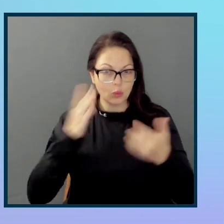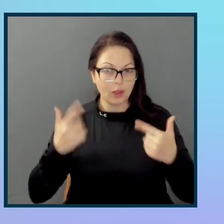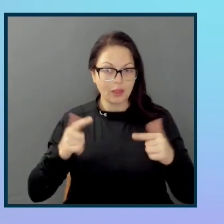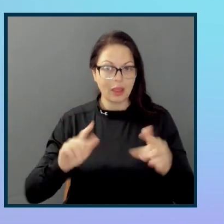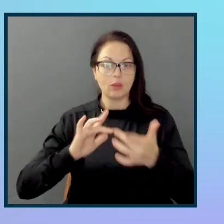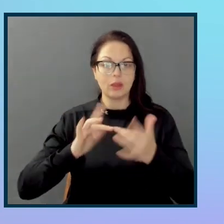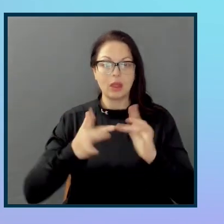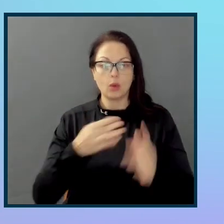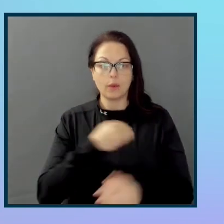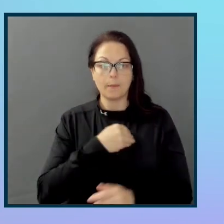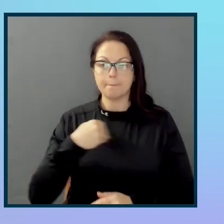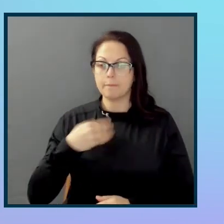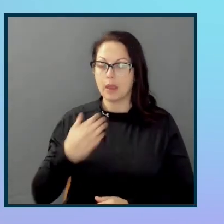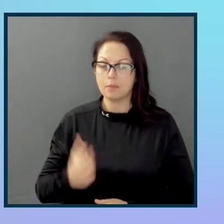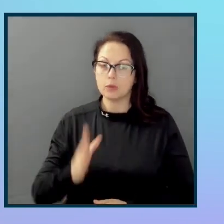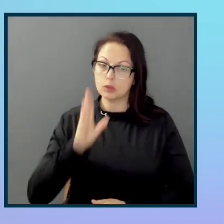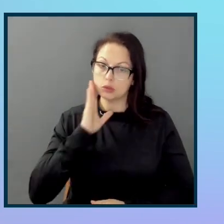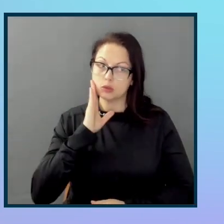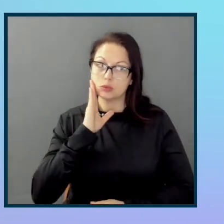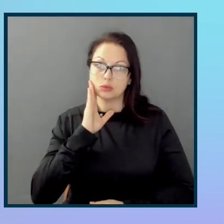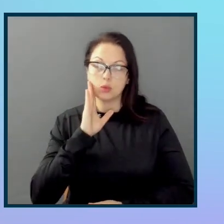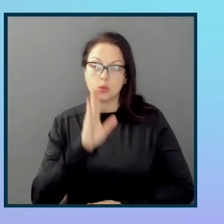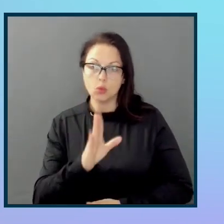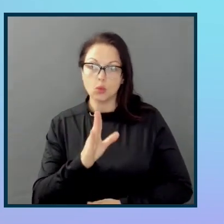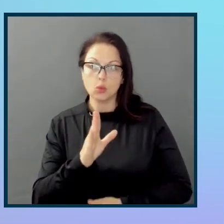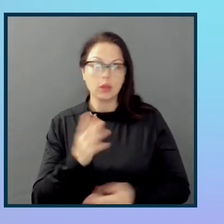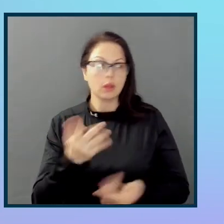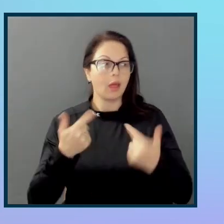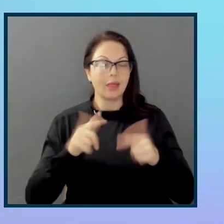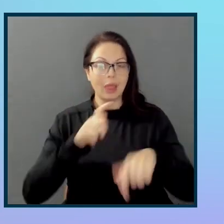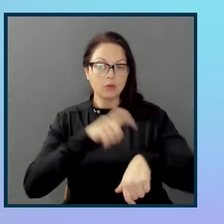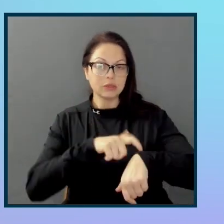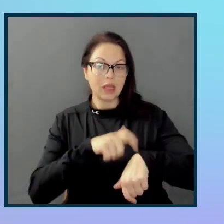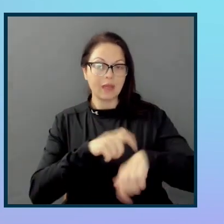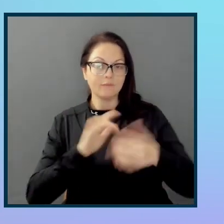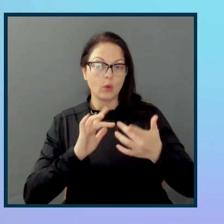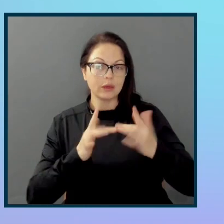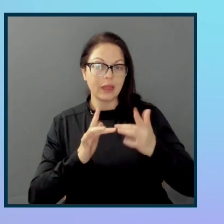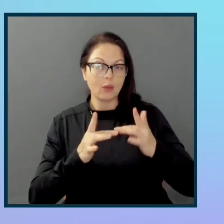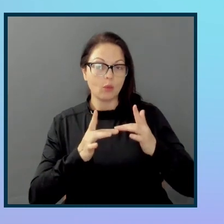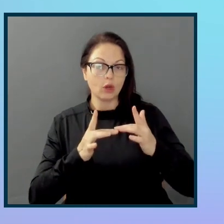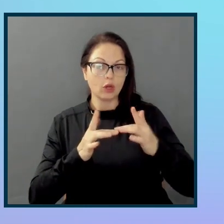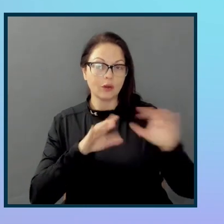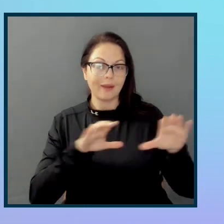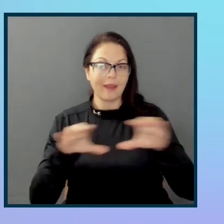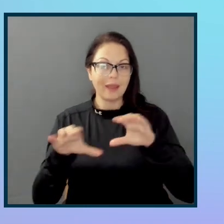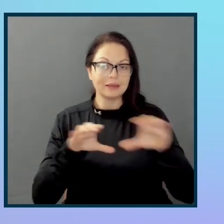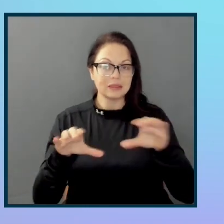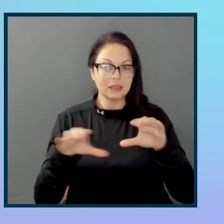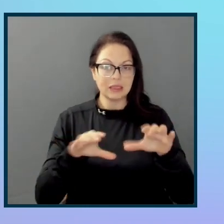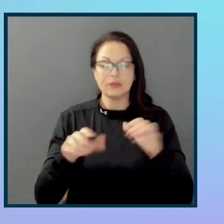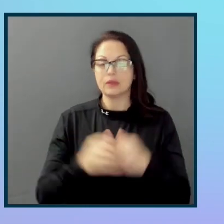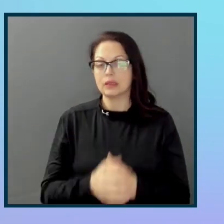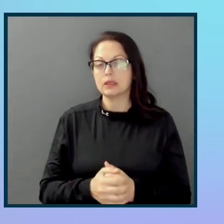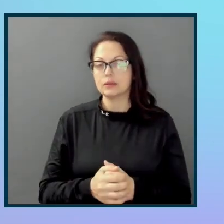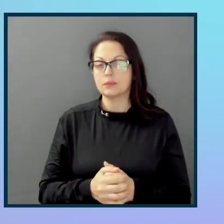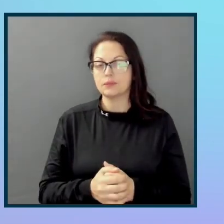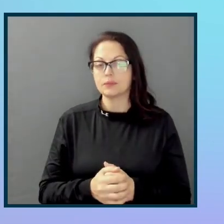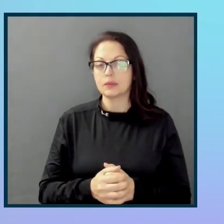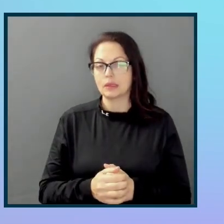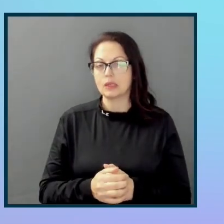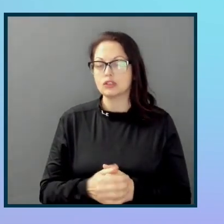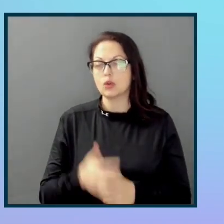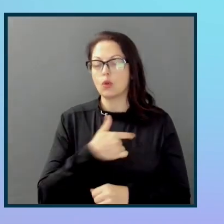sort of 10% time to network activity. So both of those things, you we do look at,